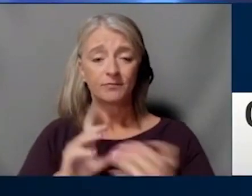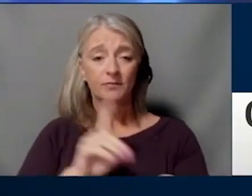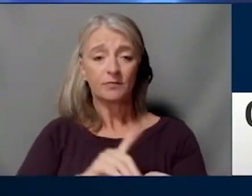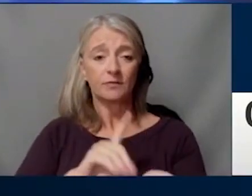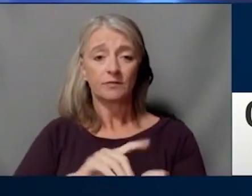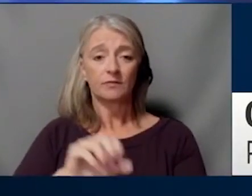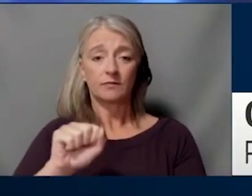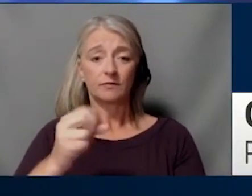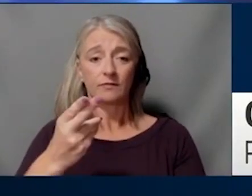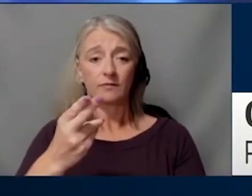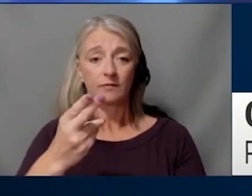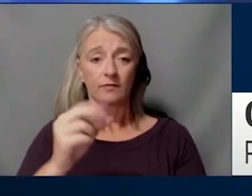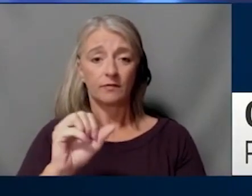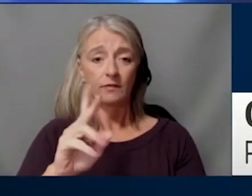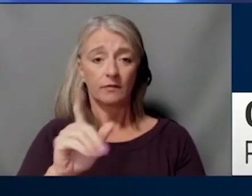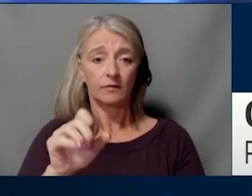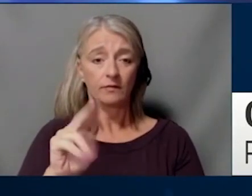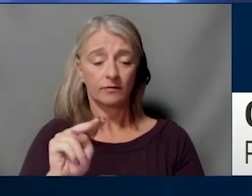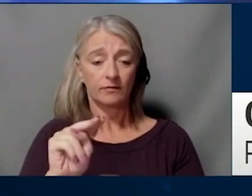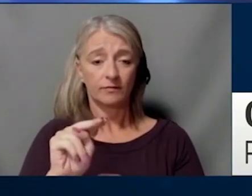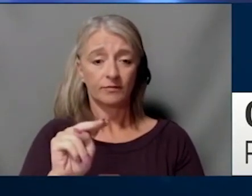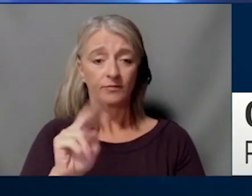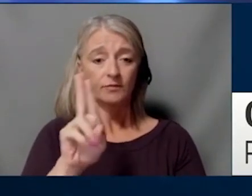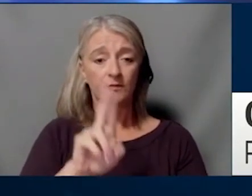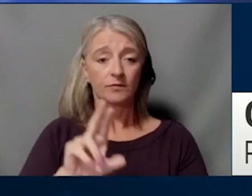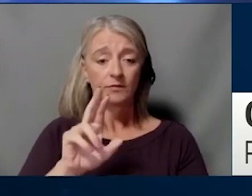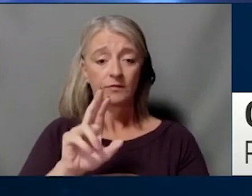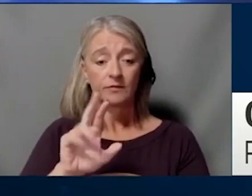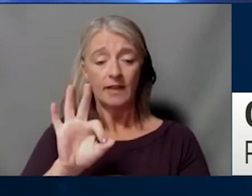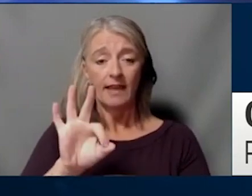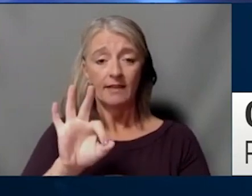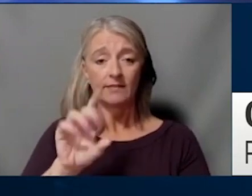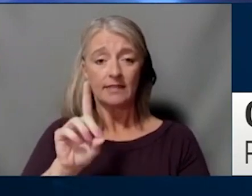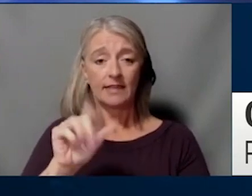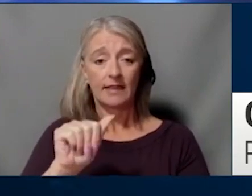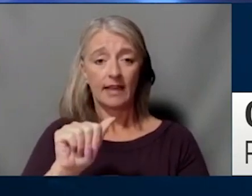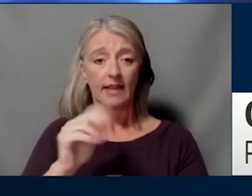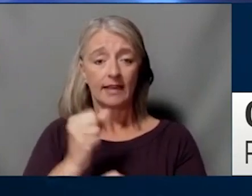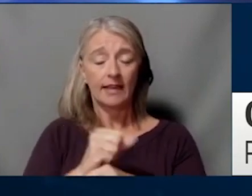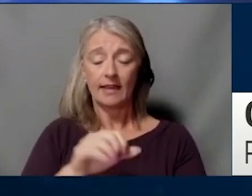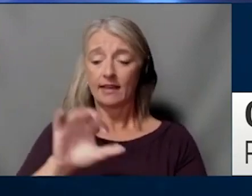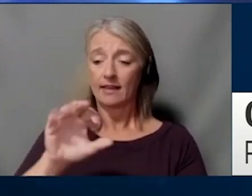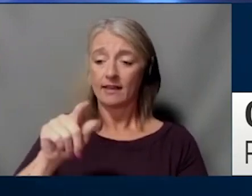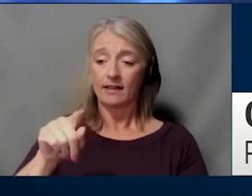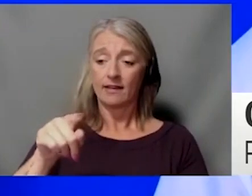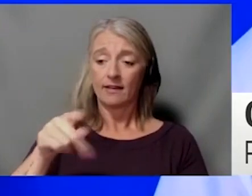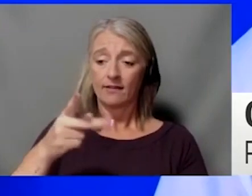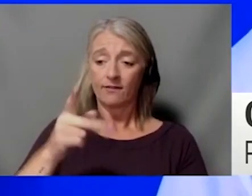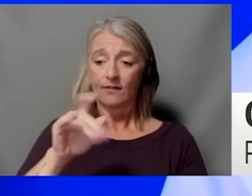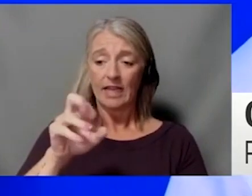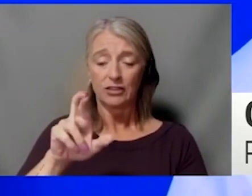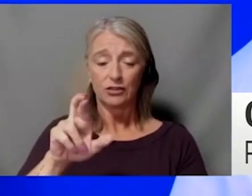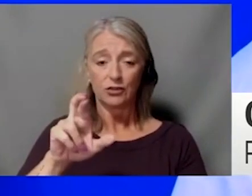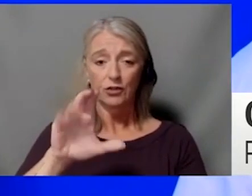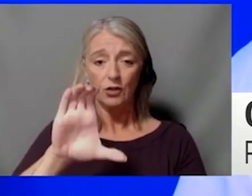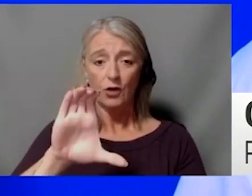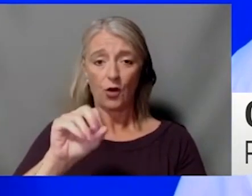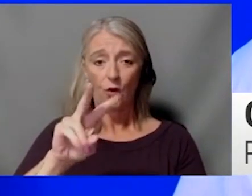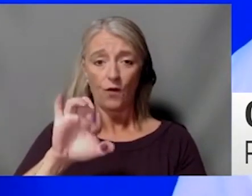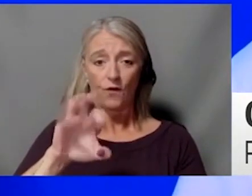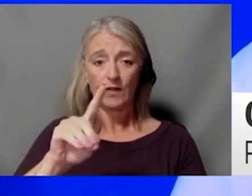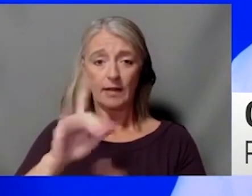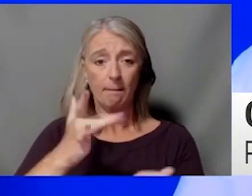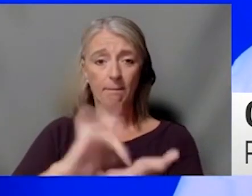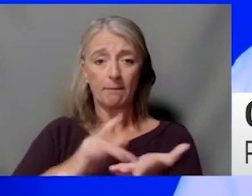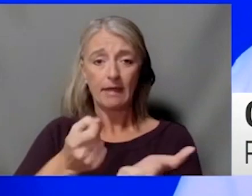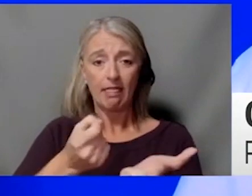pharmacists received permission from the FDA to prescribe Pfizer COVID pills. What's that about? Yeah, you know, I think that's good. I think this is